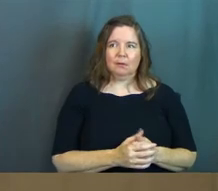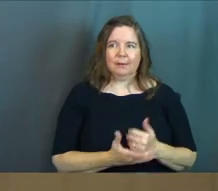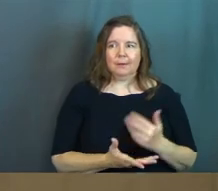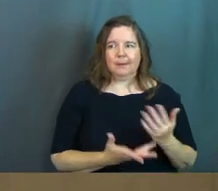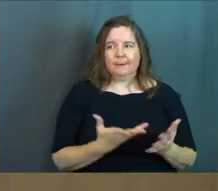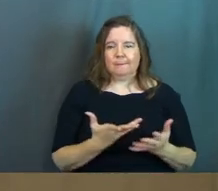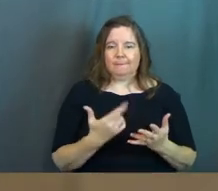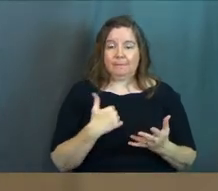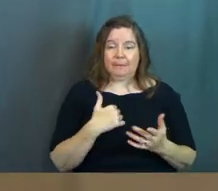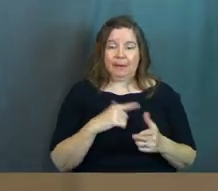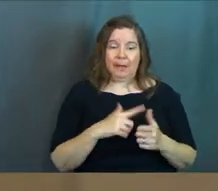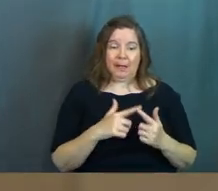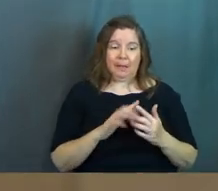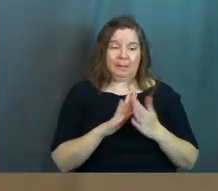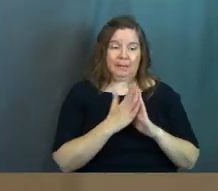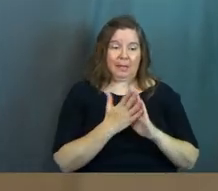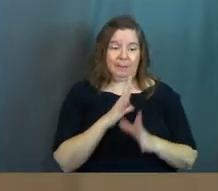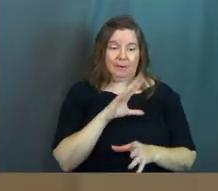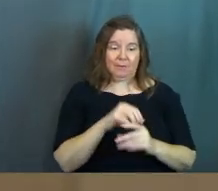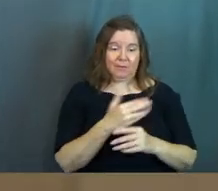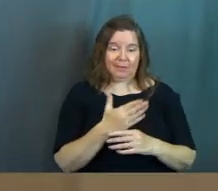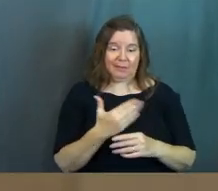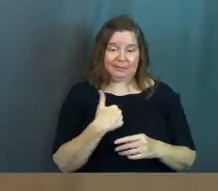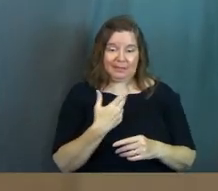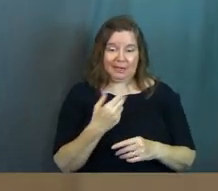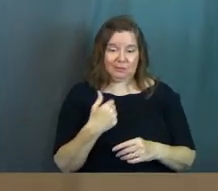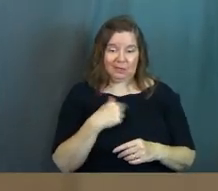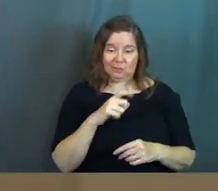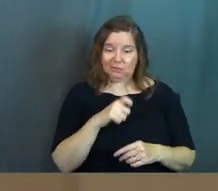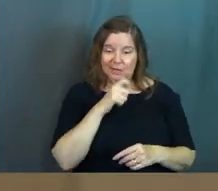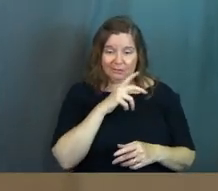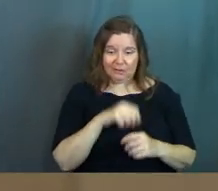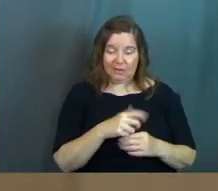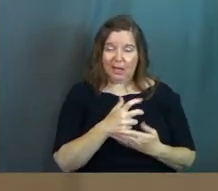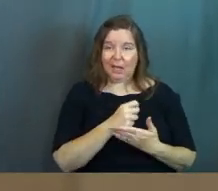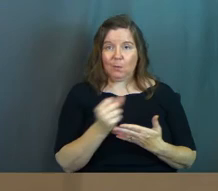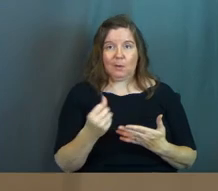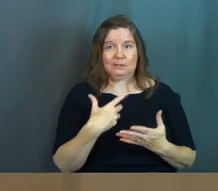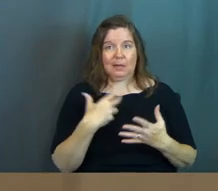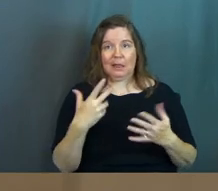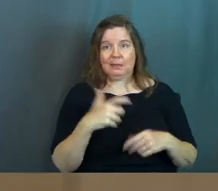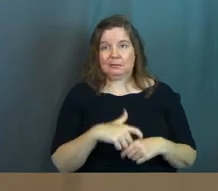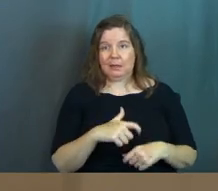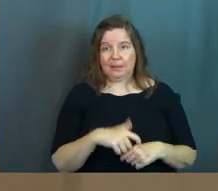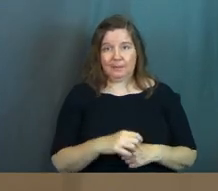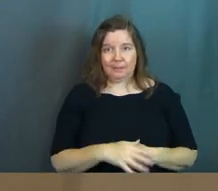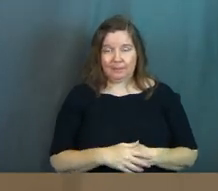That I got into things as a high schooler that I shouldn't have got into. I wasted a lot of time.